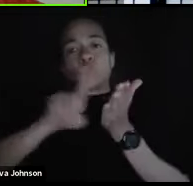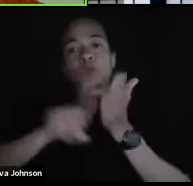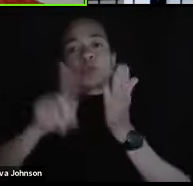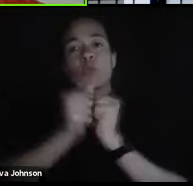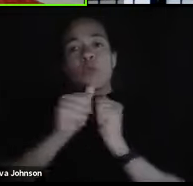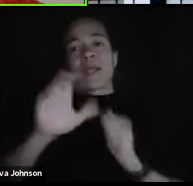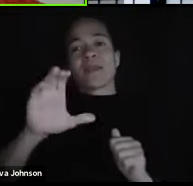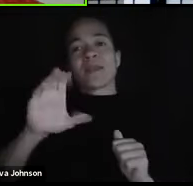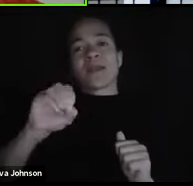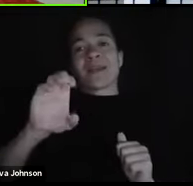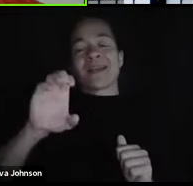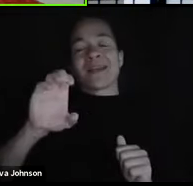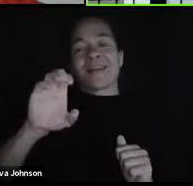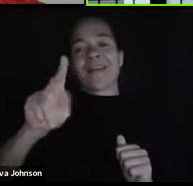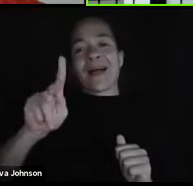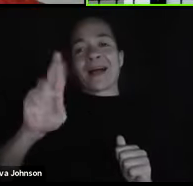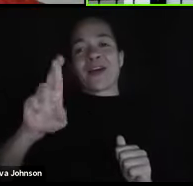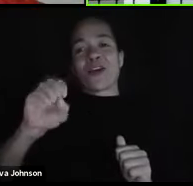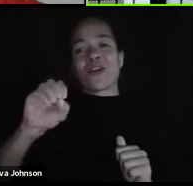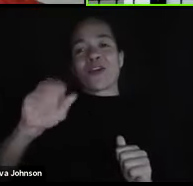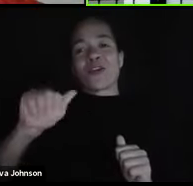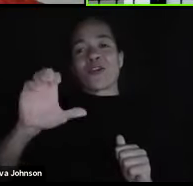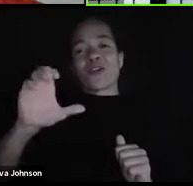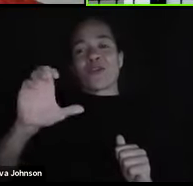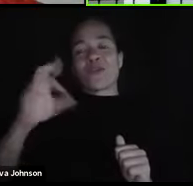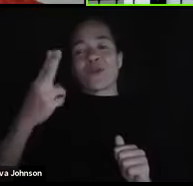and memory.